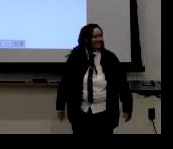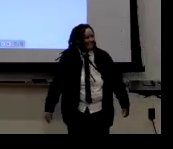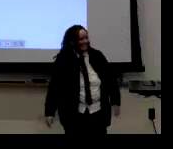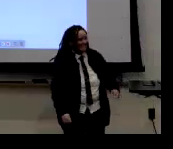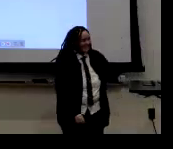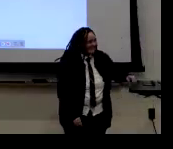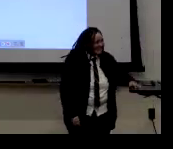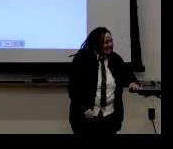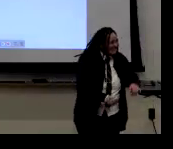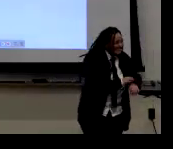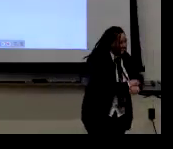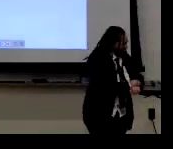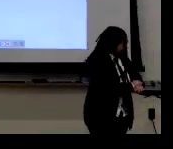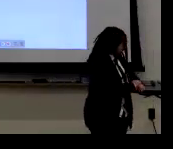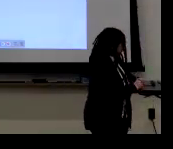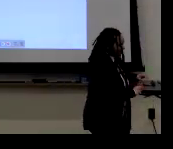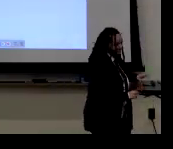So now I'm open for questions.